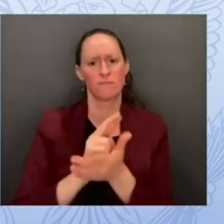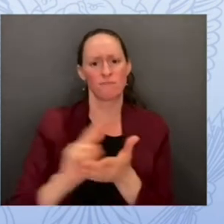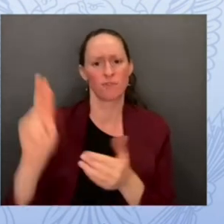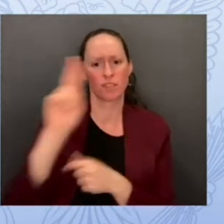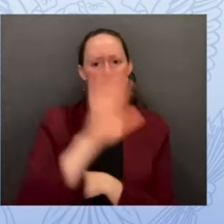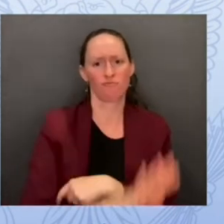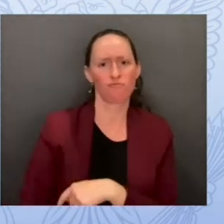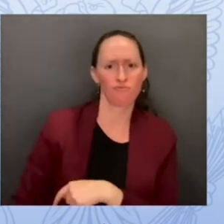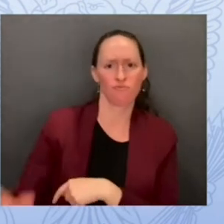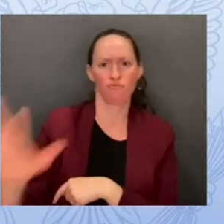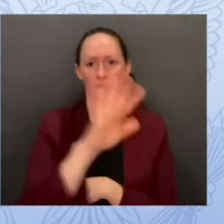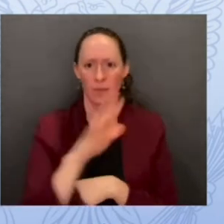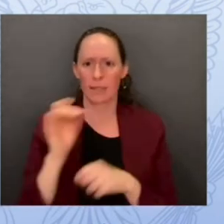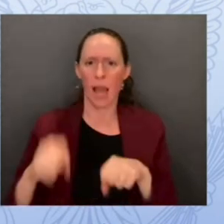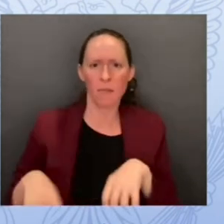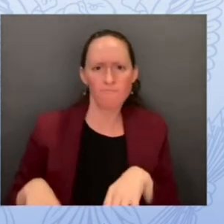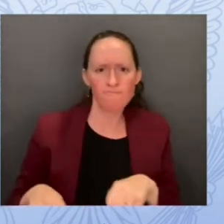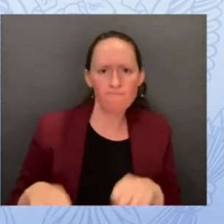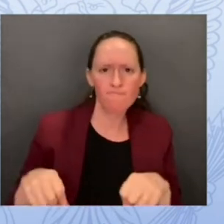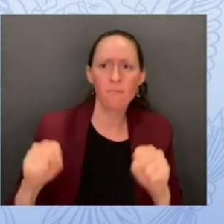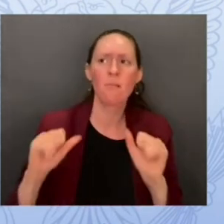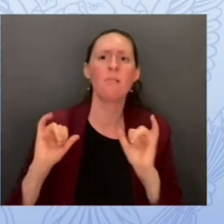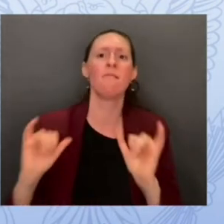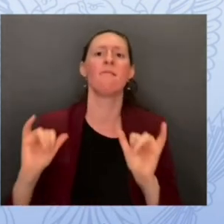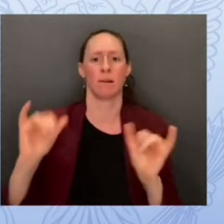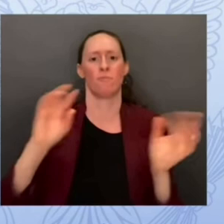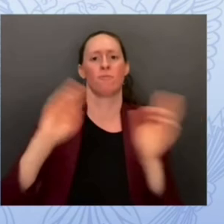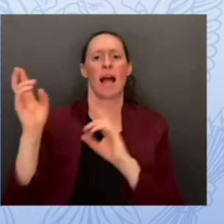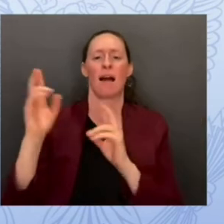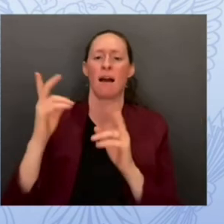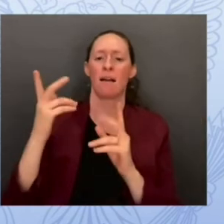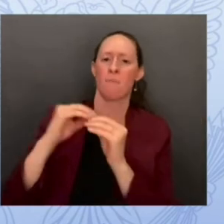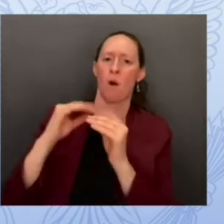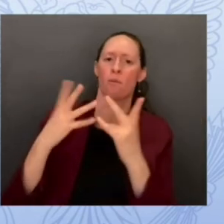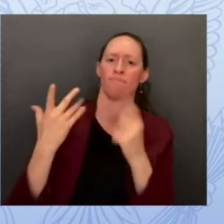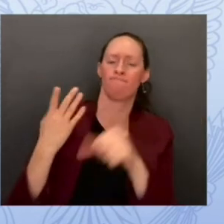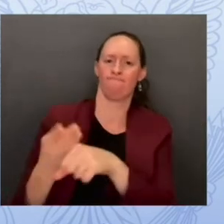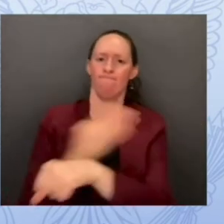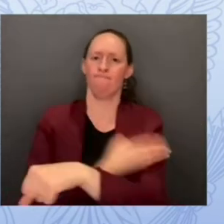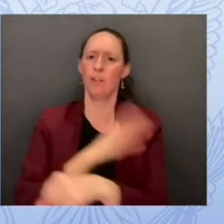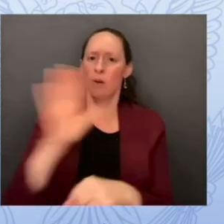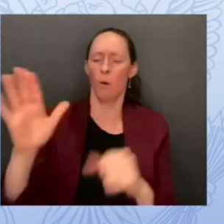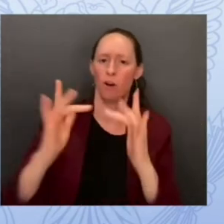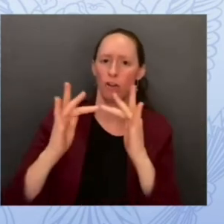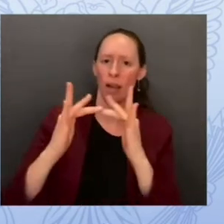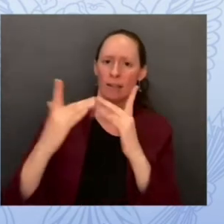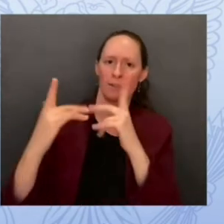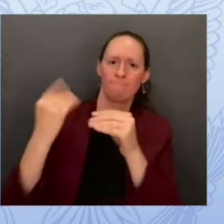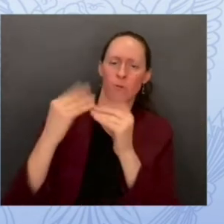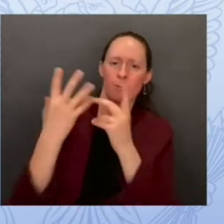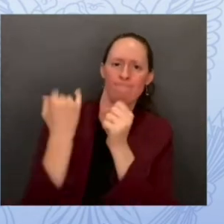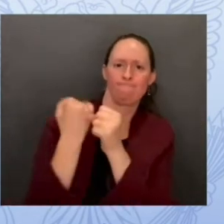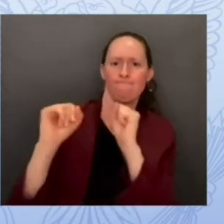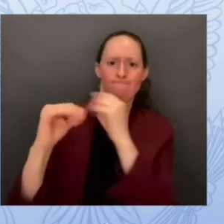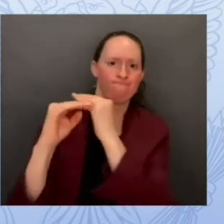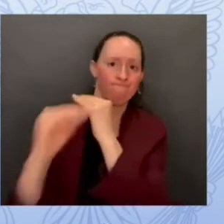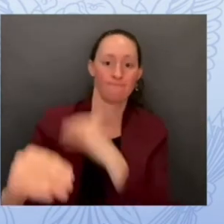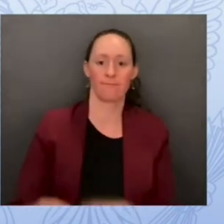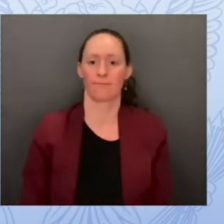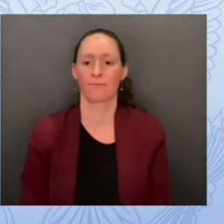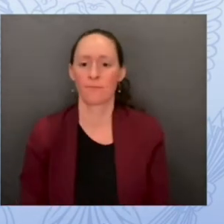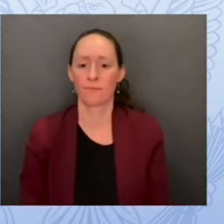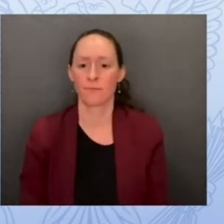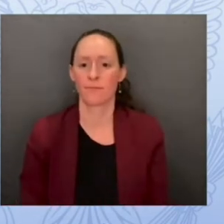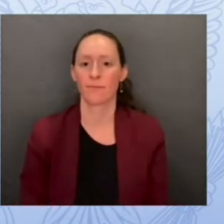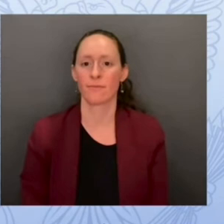infrastructure with improved security procedures so in close i'd like to say first of all thank you